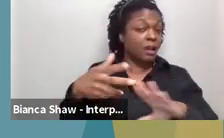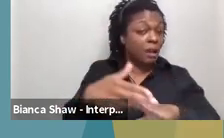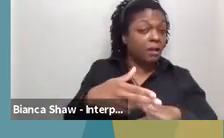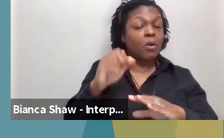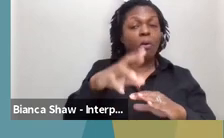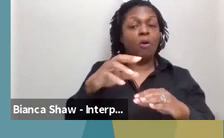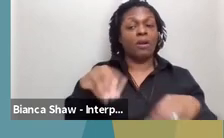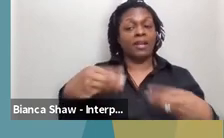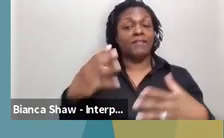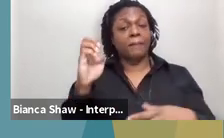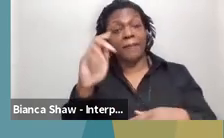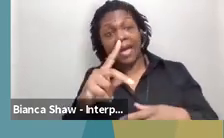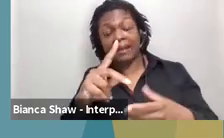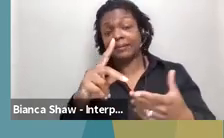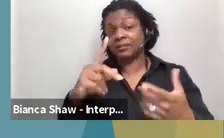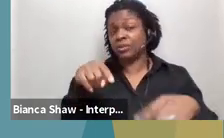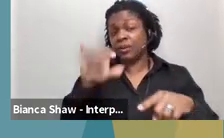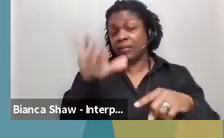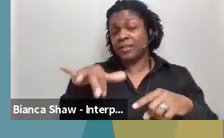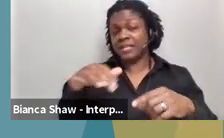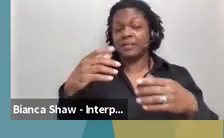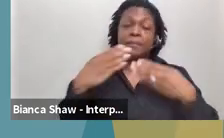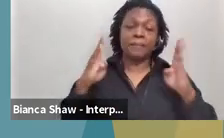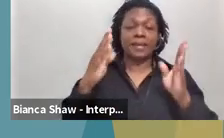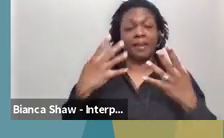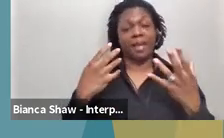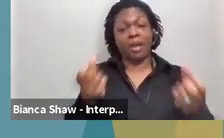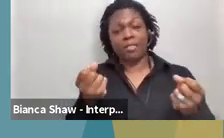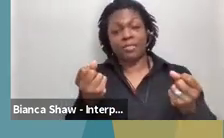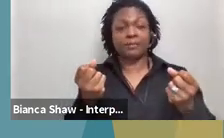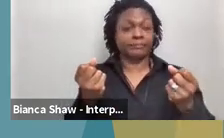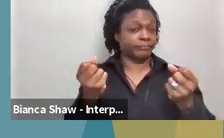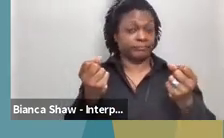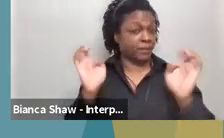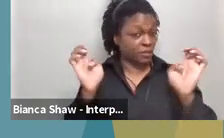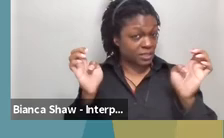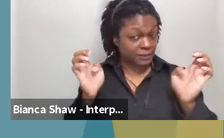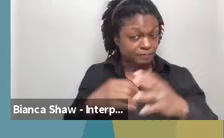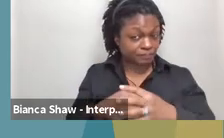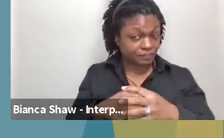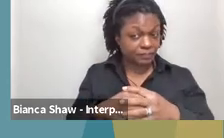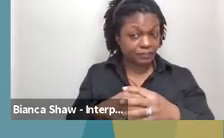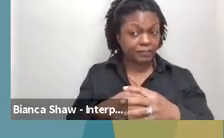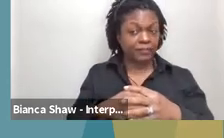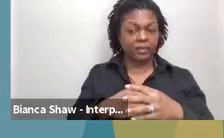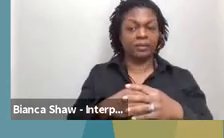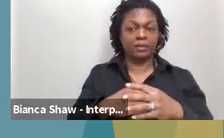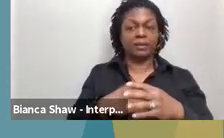So, um, without having a little more, um, pointed, um, um,